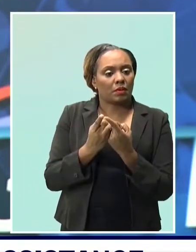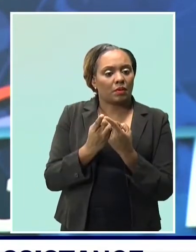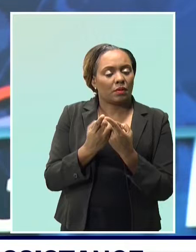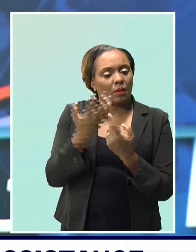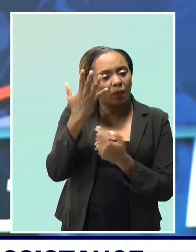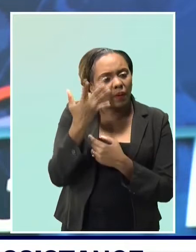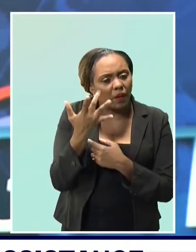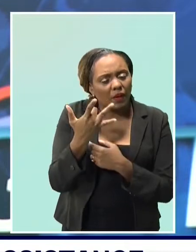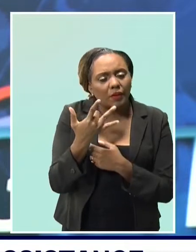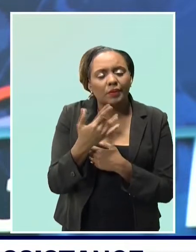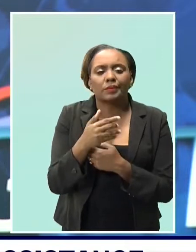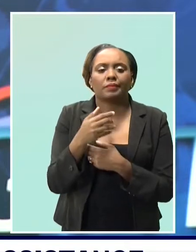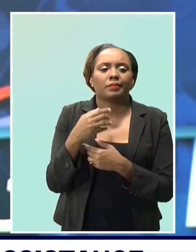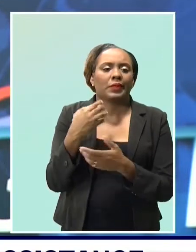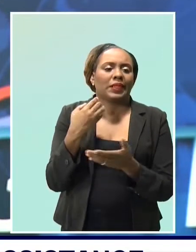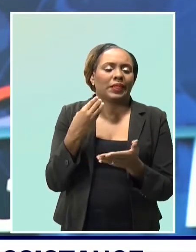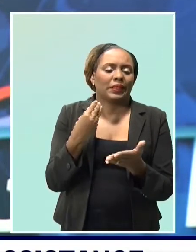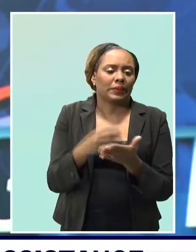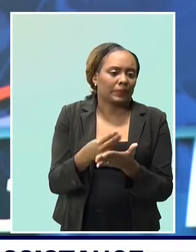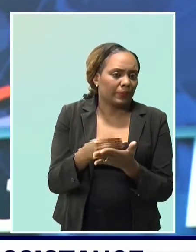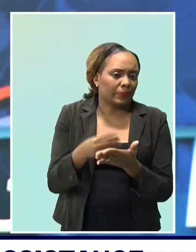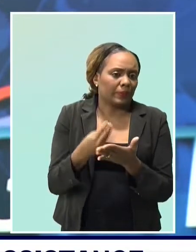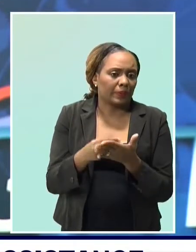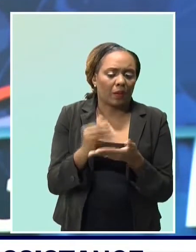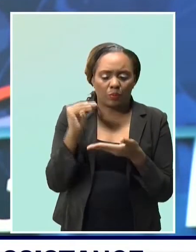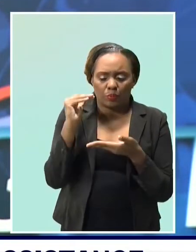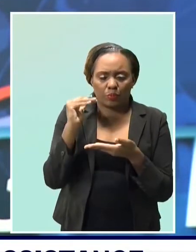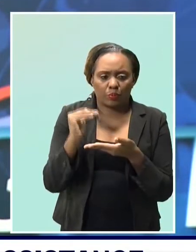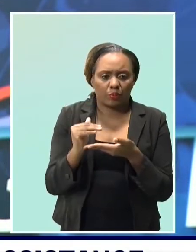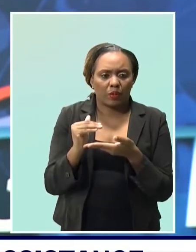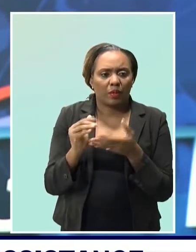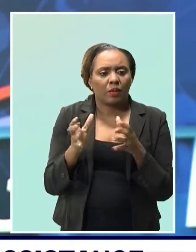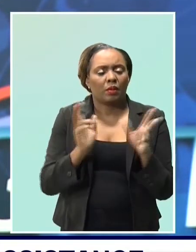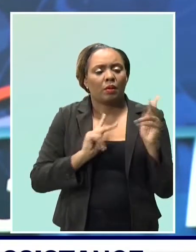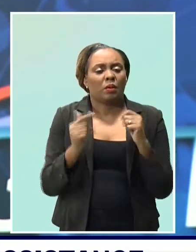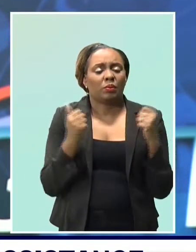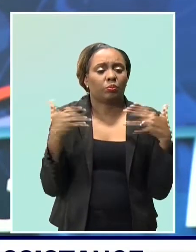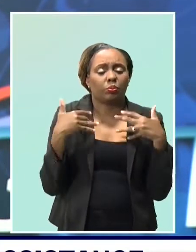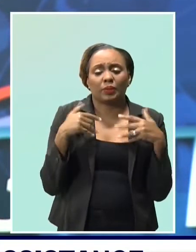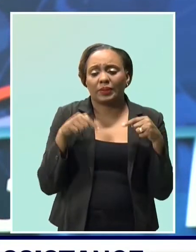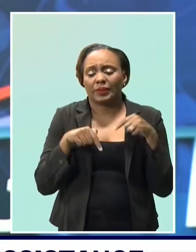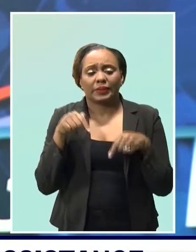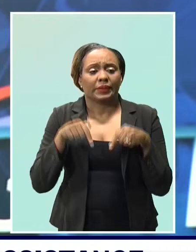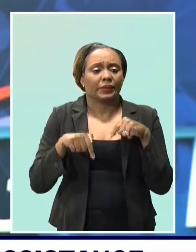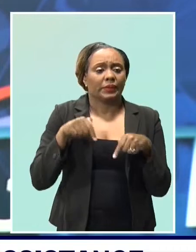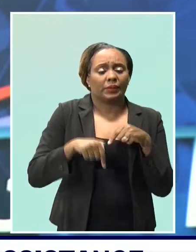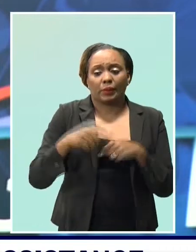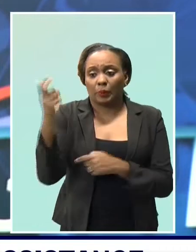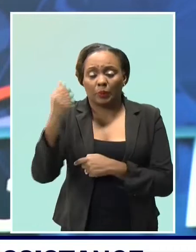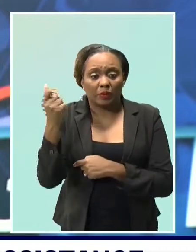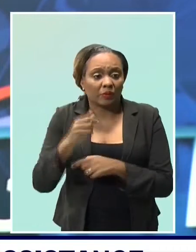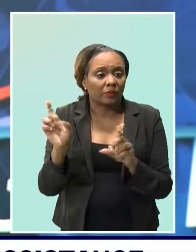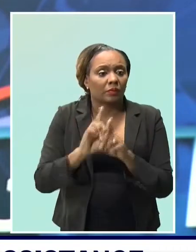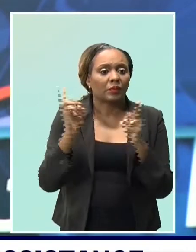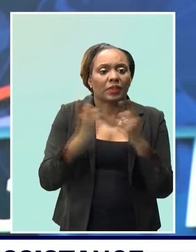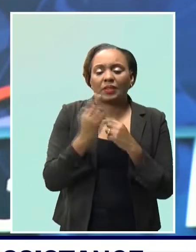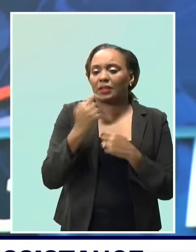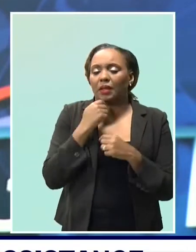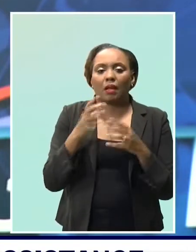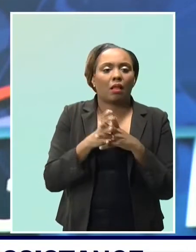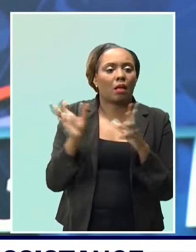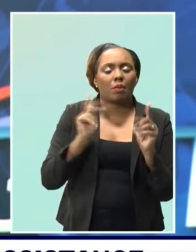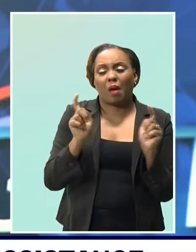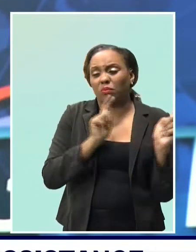daily life and work. She says there is a level of anxiety among Barbadians, and the welfare department is seeing people who have